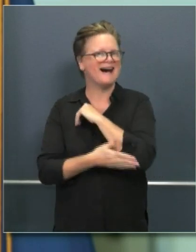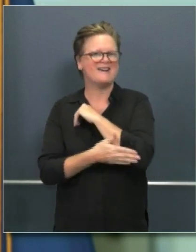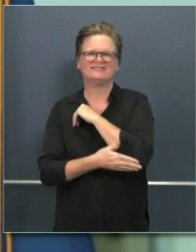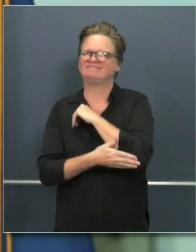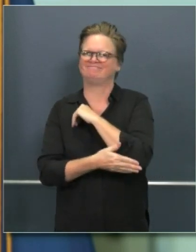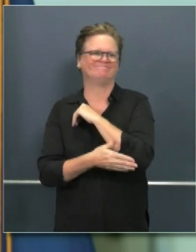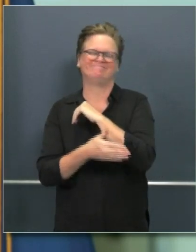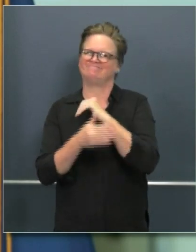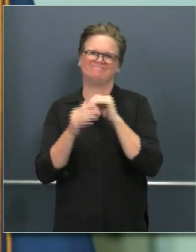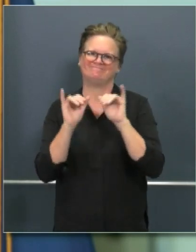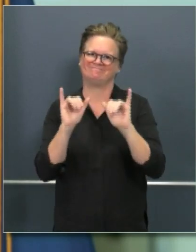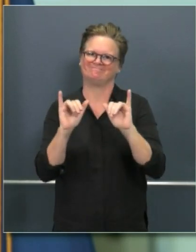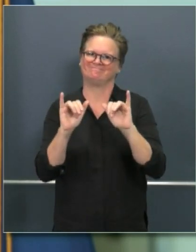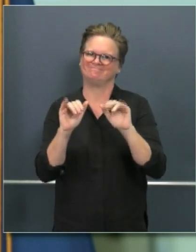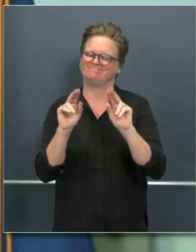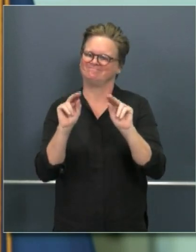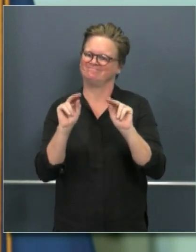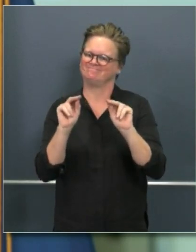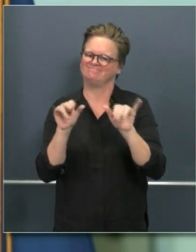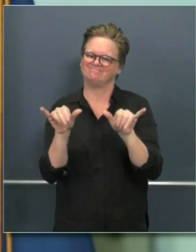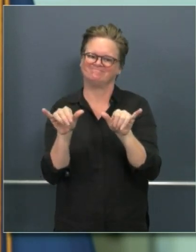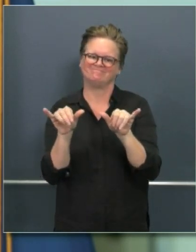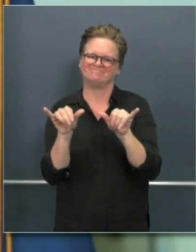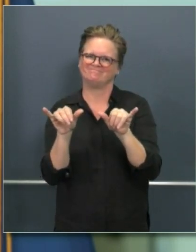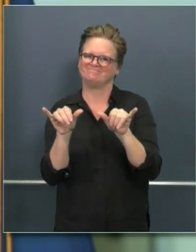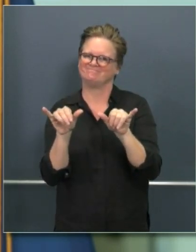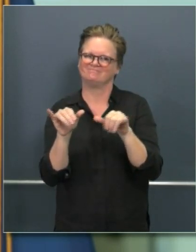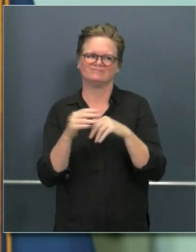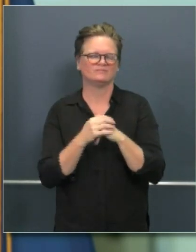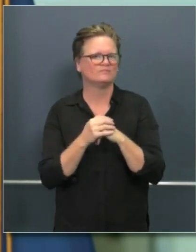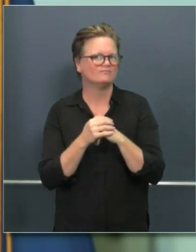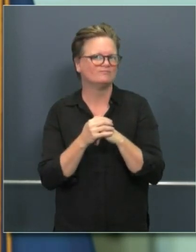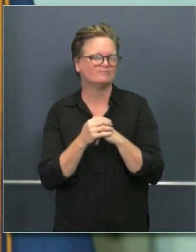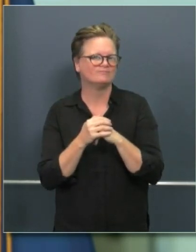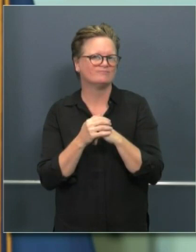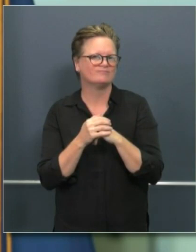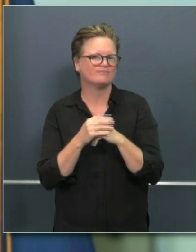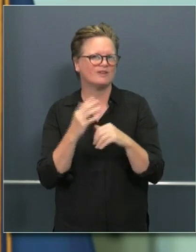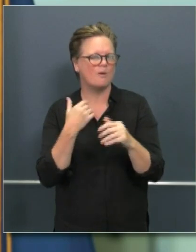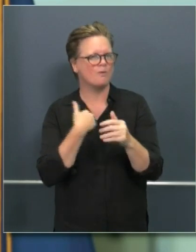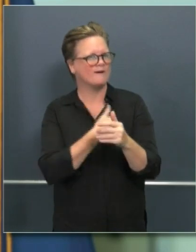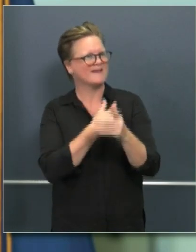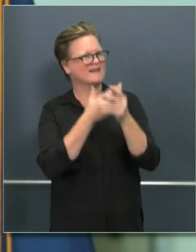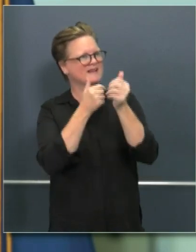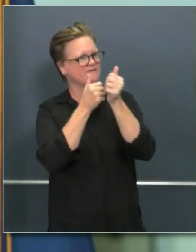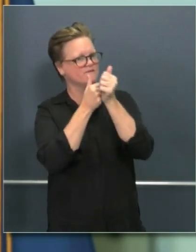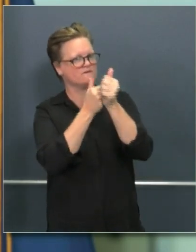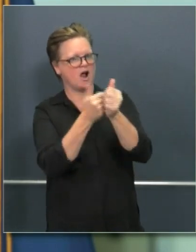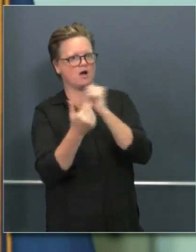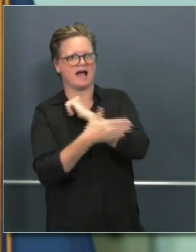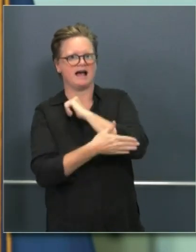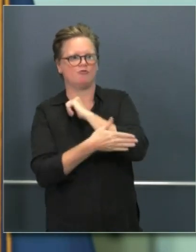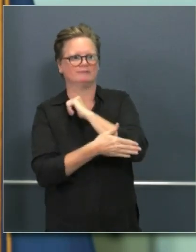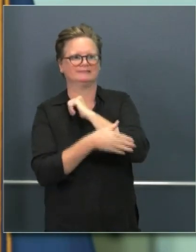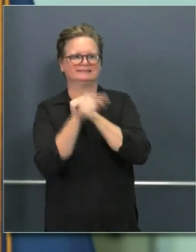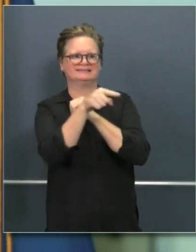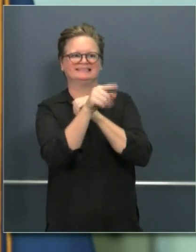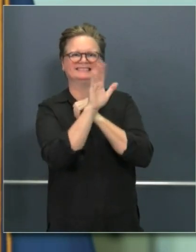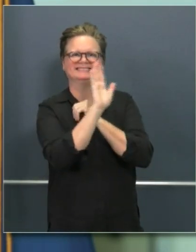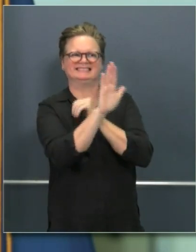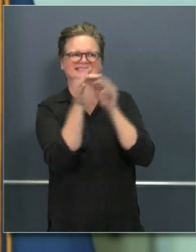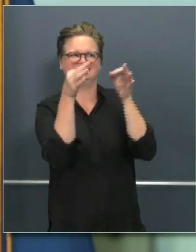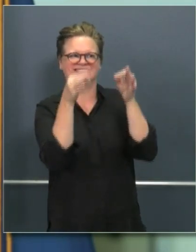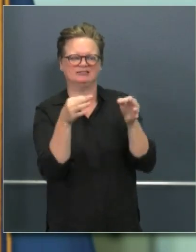mandate, regardless of local decisions and conditions, that those states need to move forward. The state of California